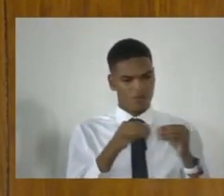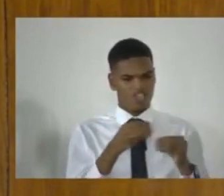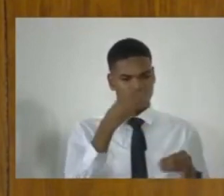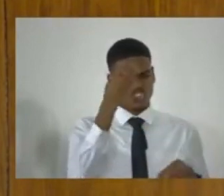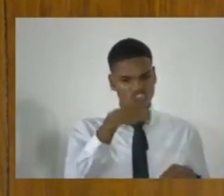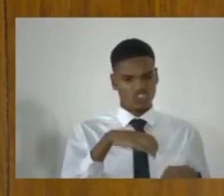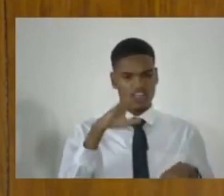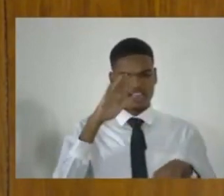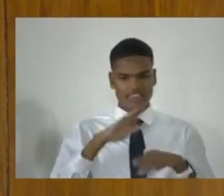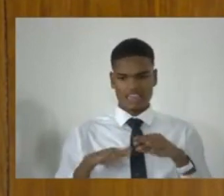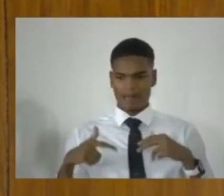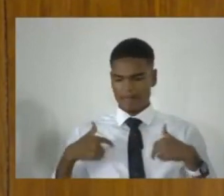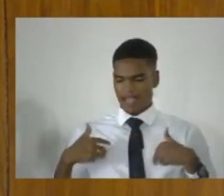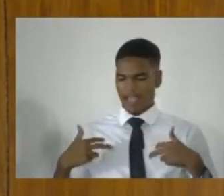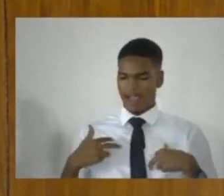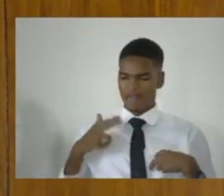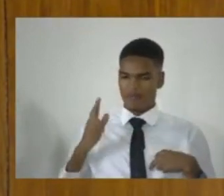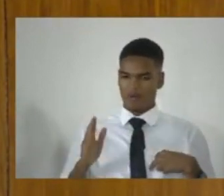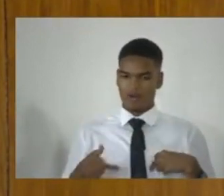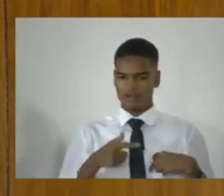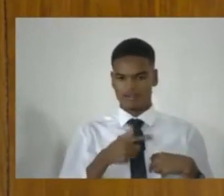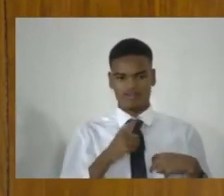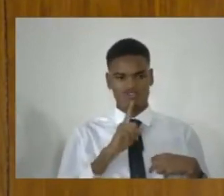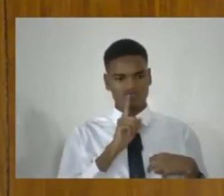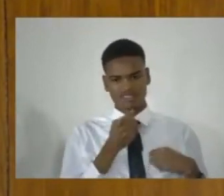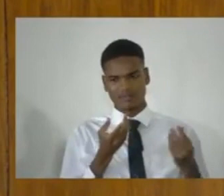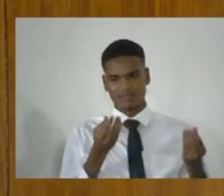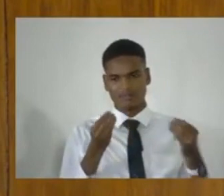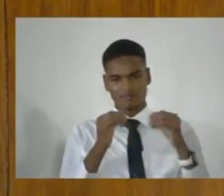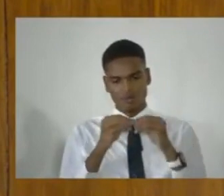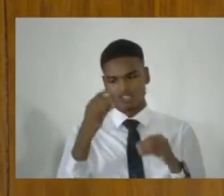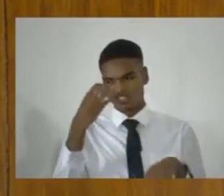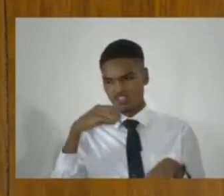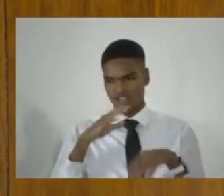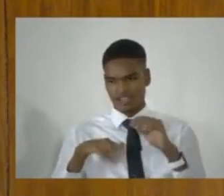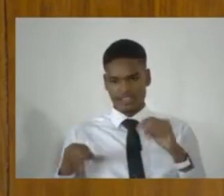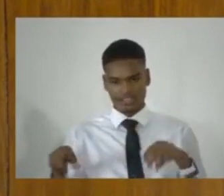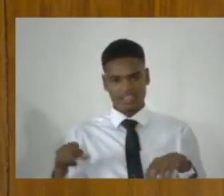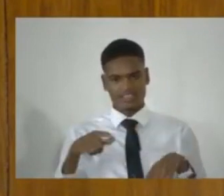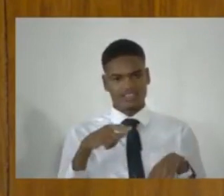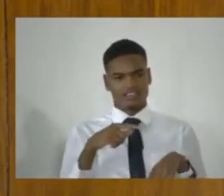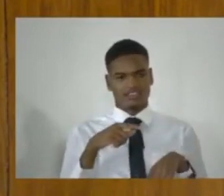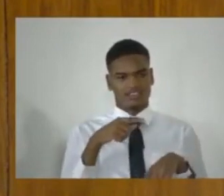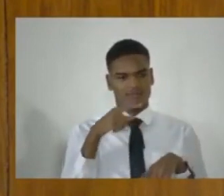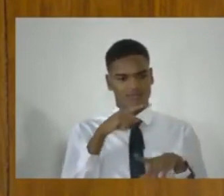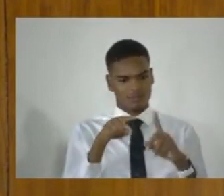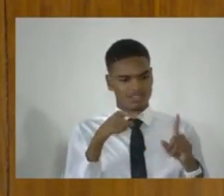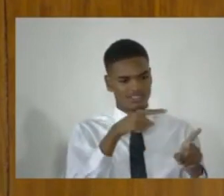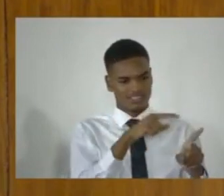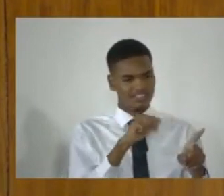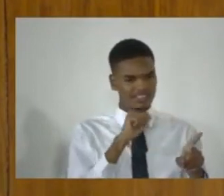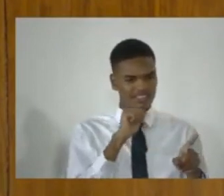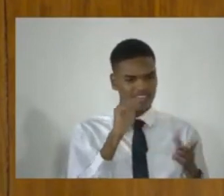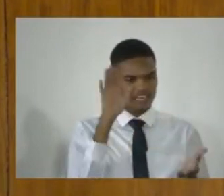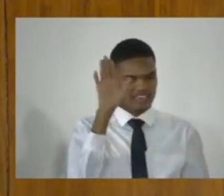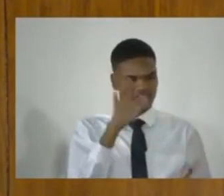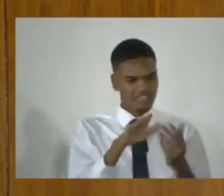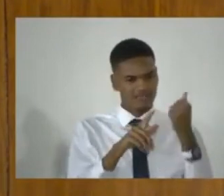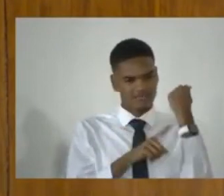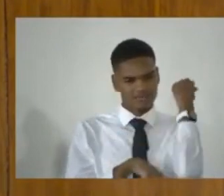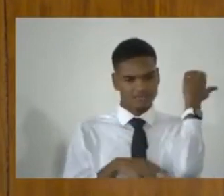which attacked a significantly lesser sentence than the mandatory life sentence applicable to possession simpliciter.